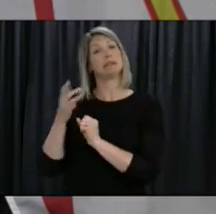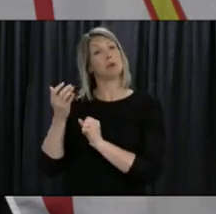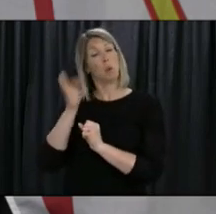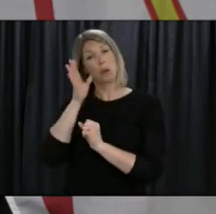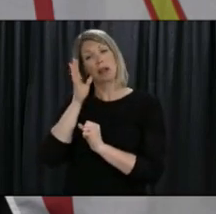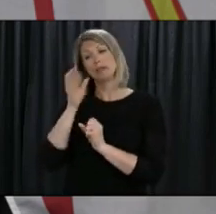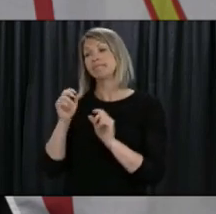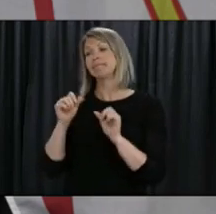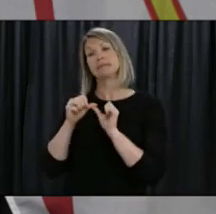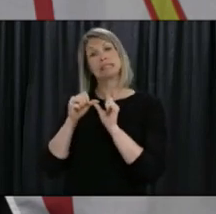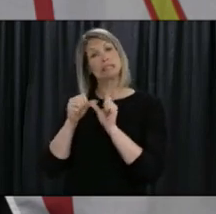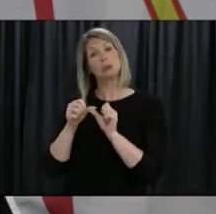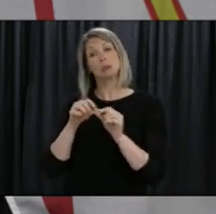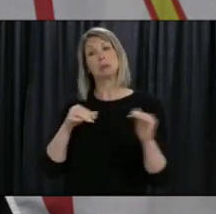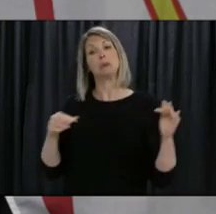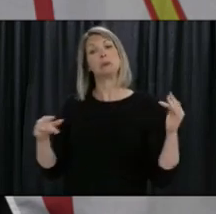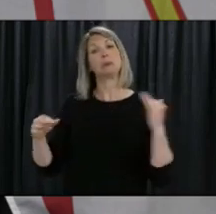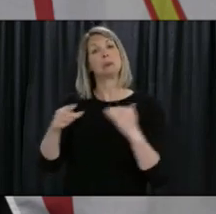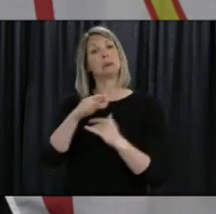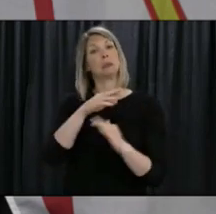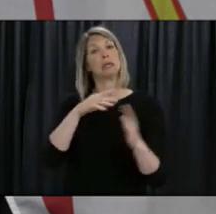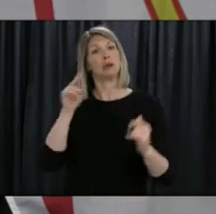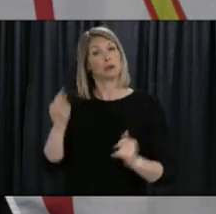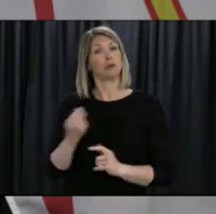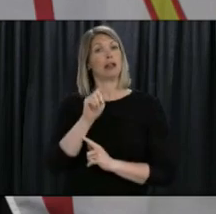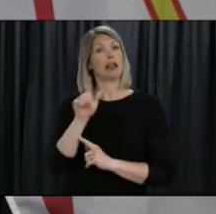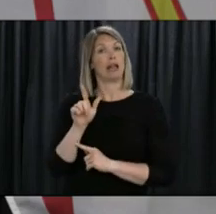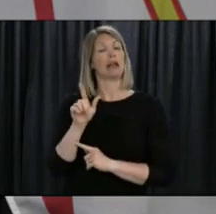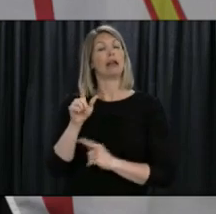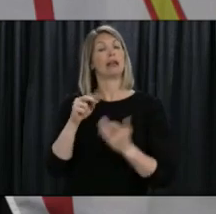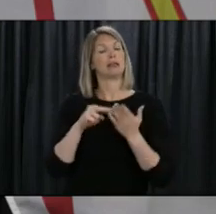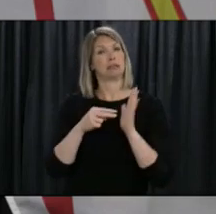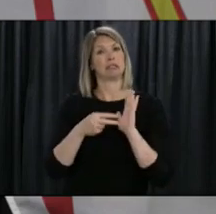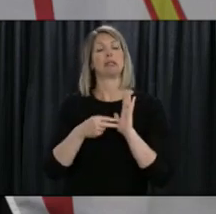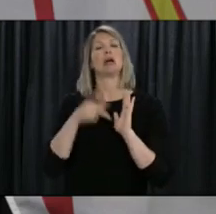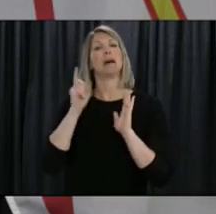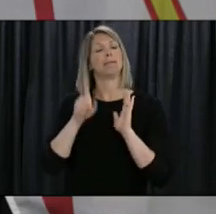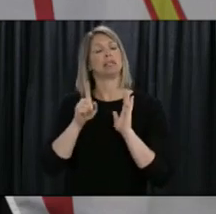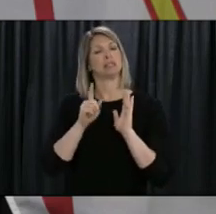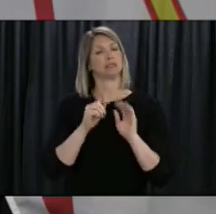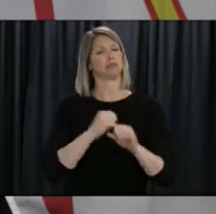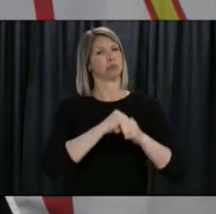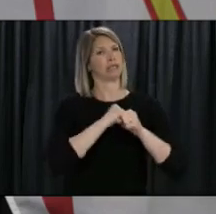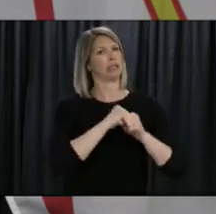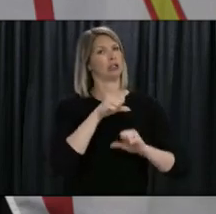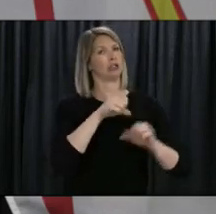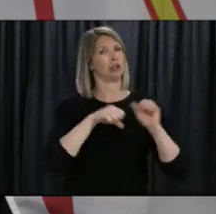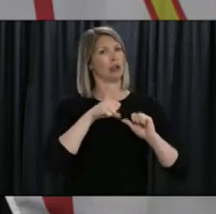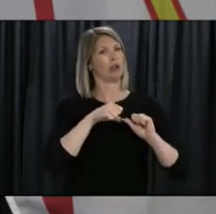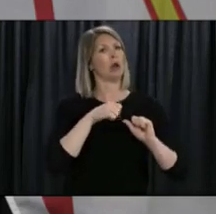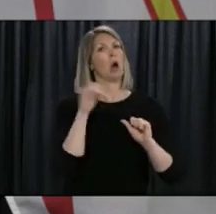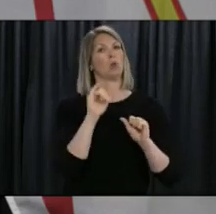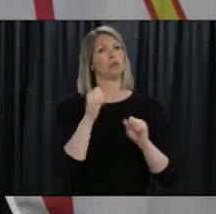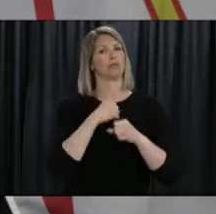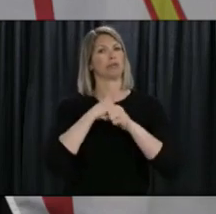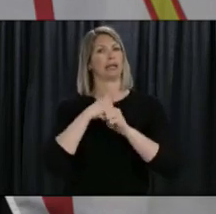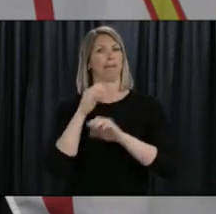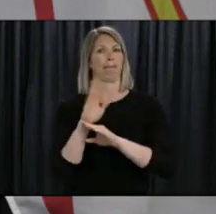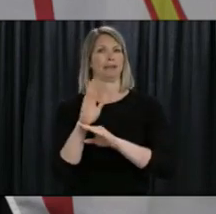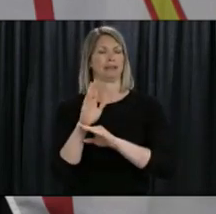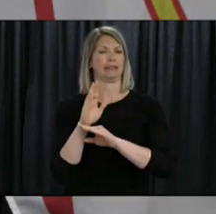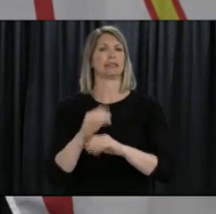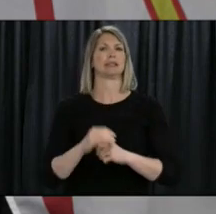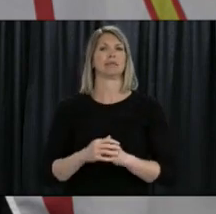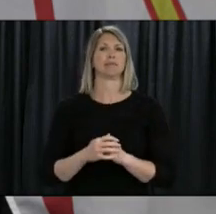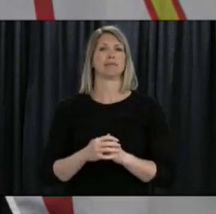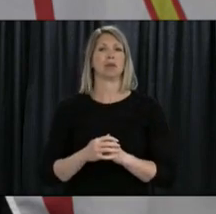resume additional activities and business operations in this next phase of our COVID-19 plan. So